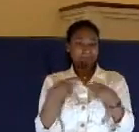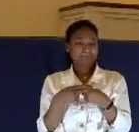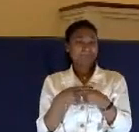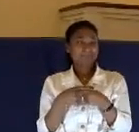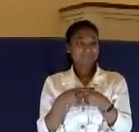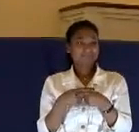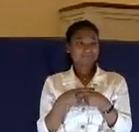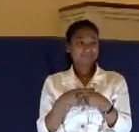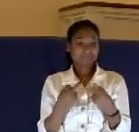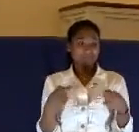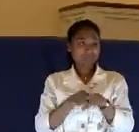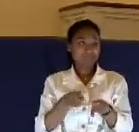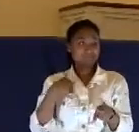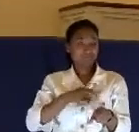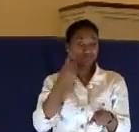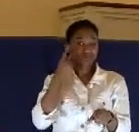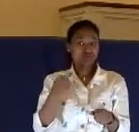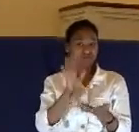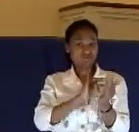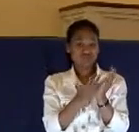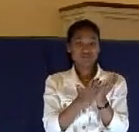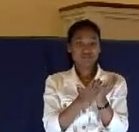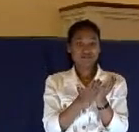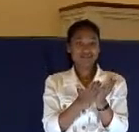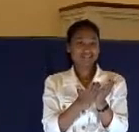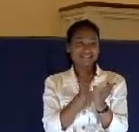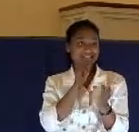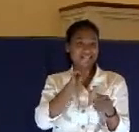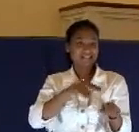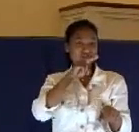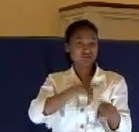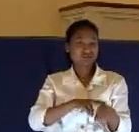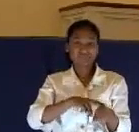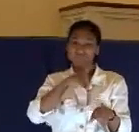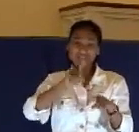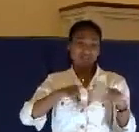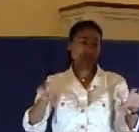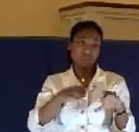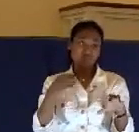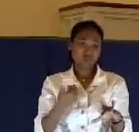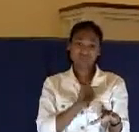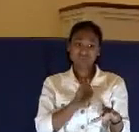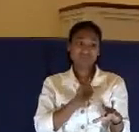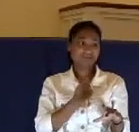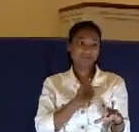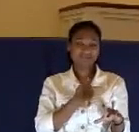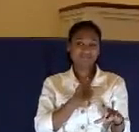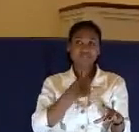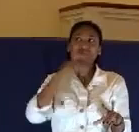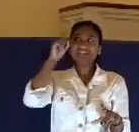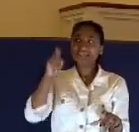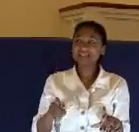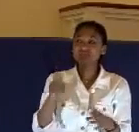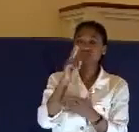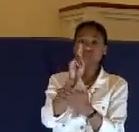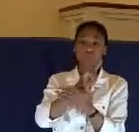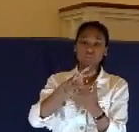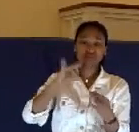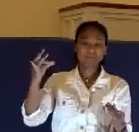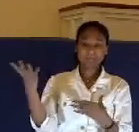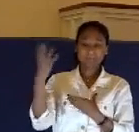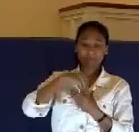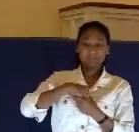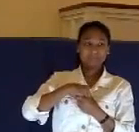like we just saw. And we can't do these things on our own. There's no way. We need the power of the Holy Spirit in